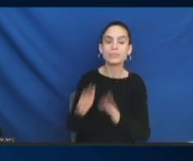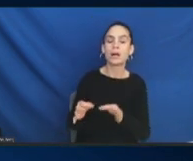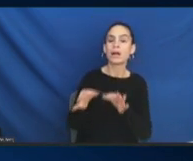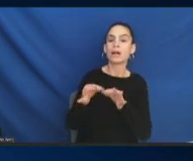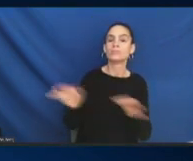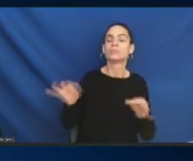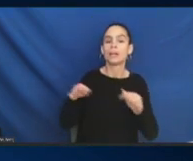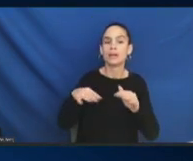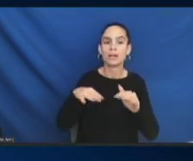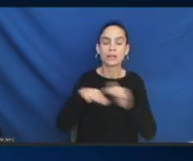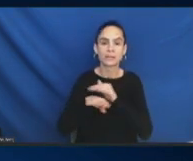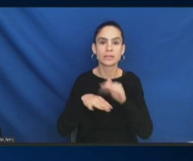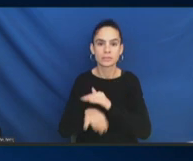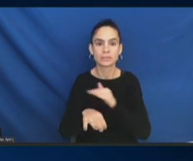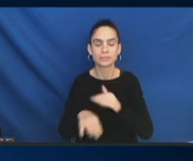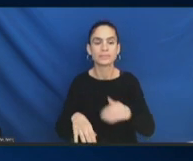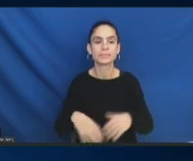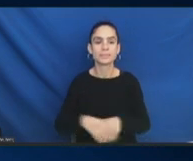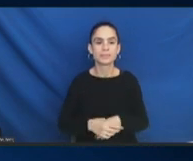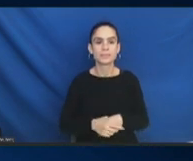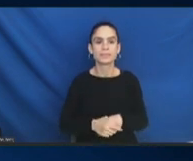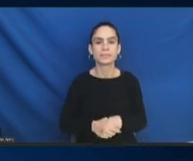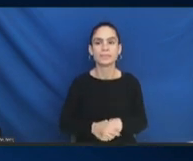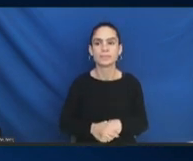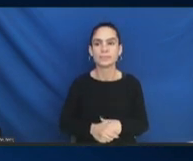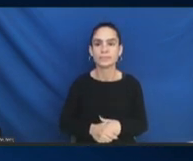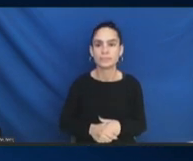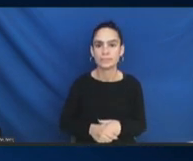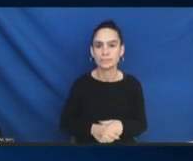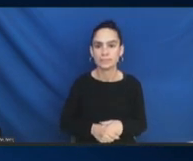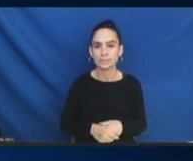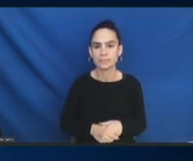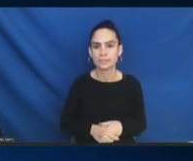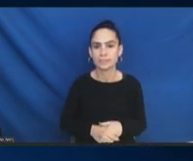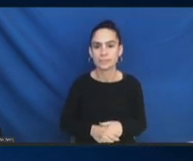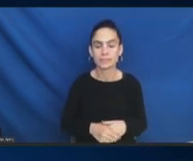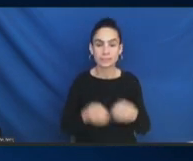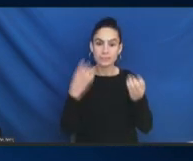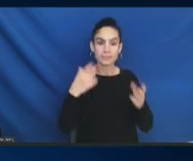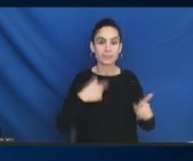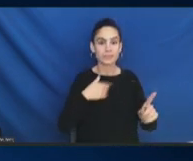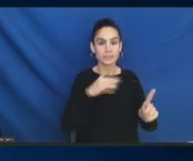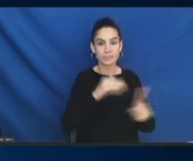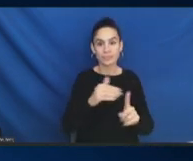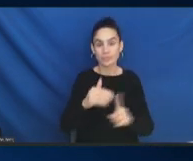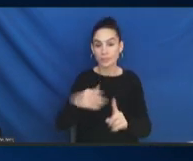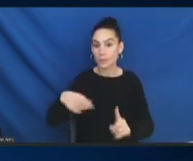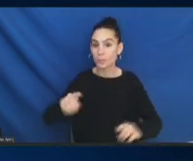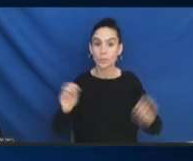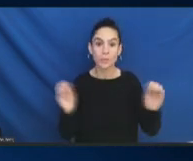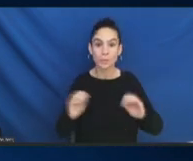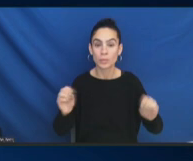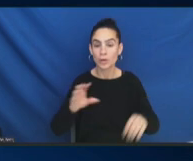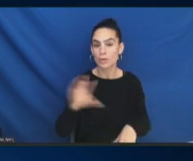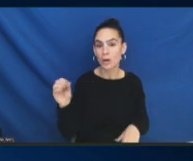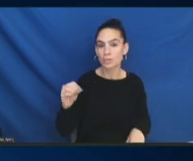All right. I'm going to go to people that aren't already co-chairing. So, Victoria, Kimberly,